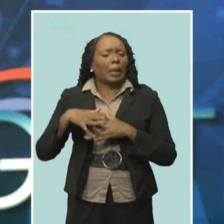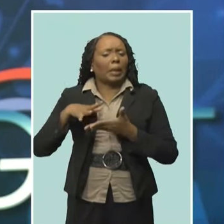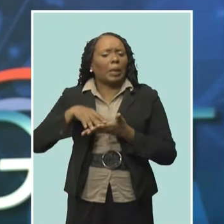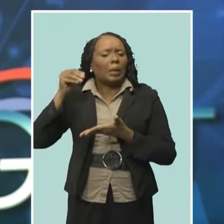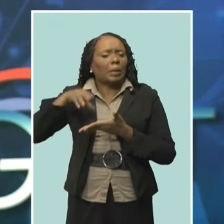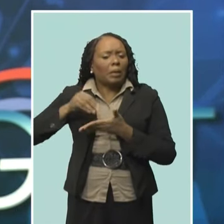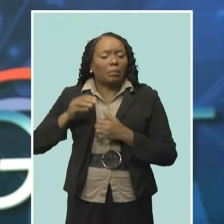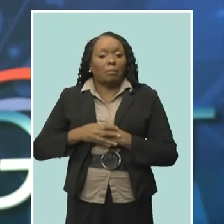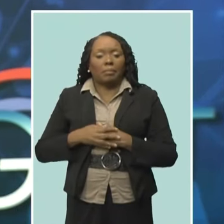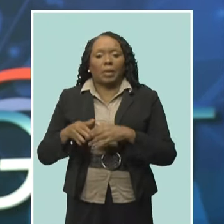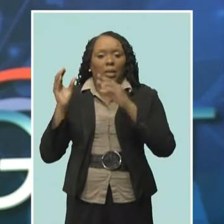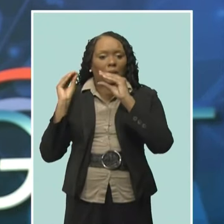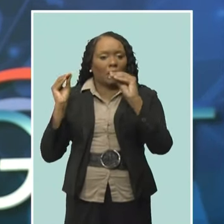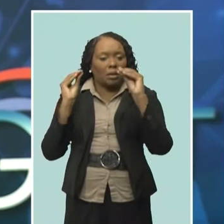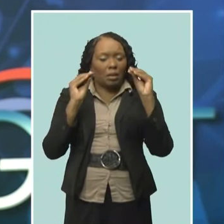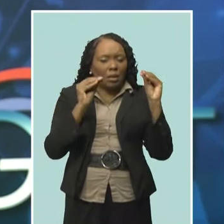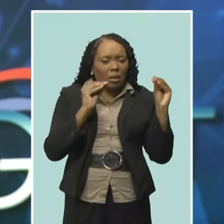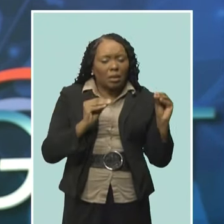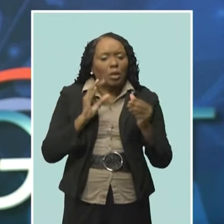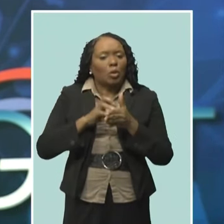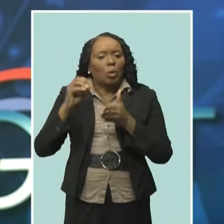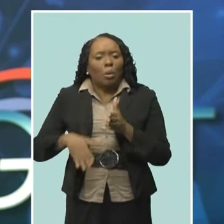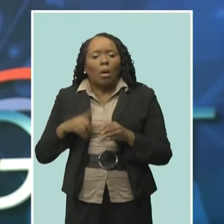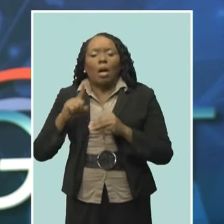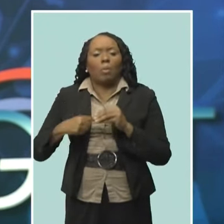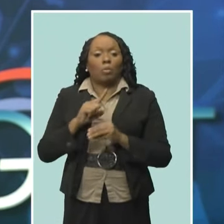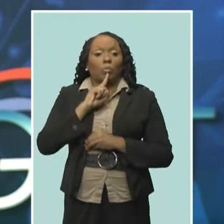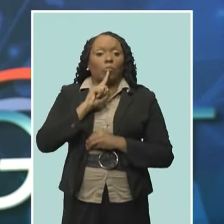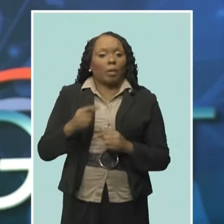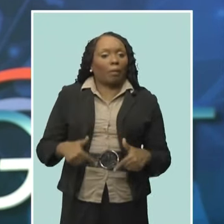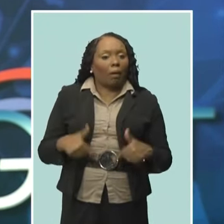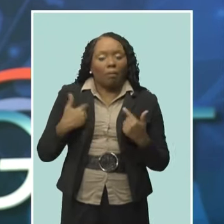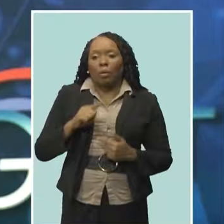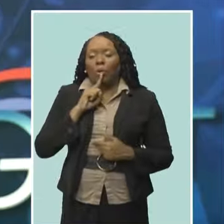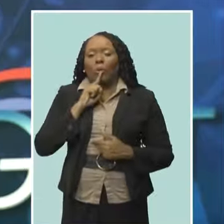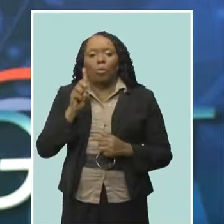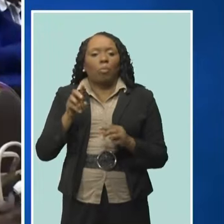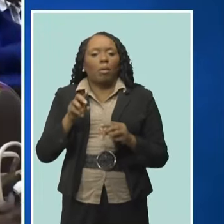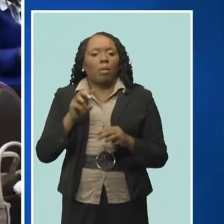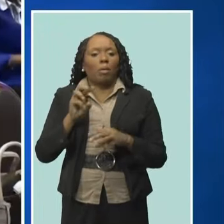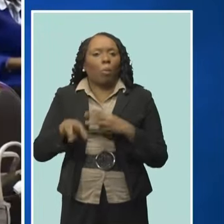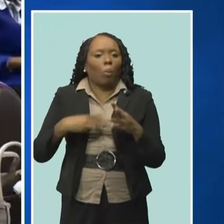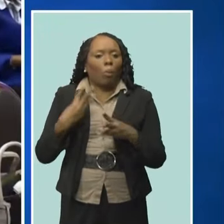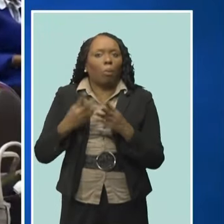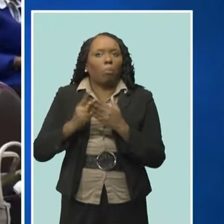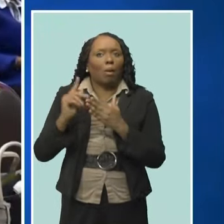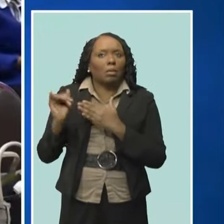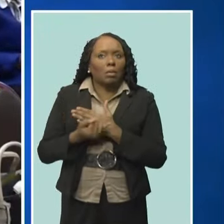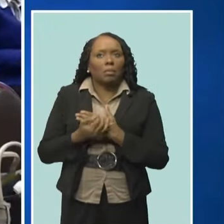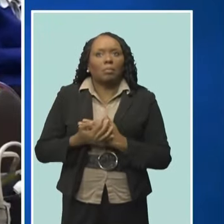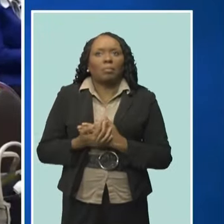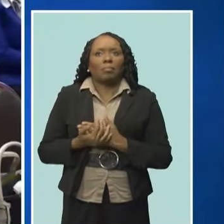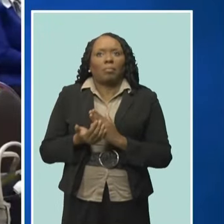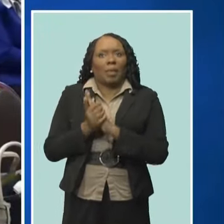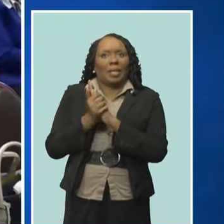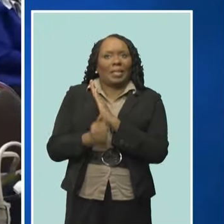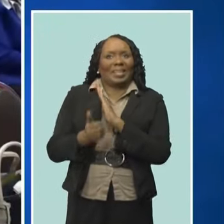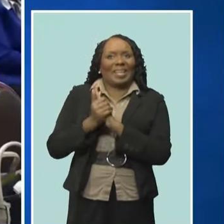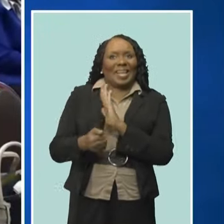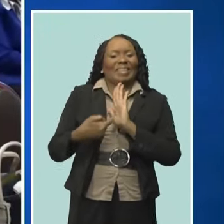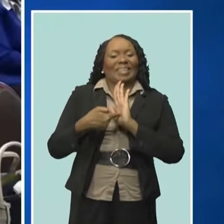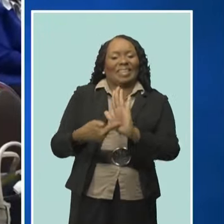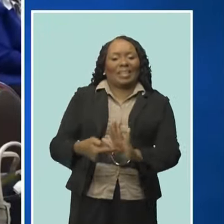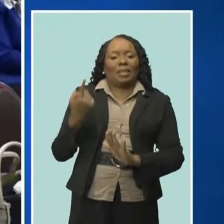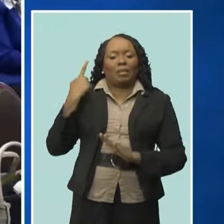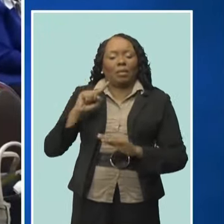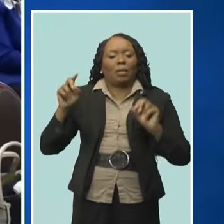engaging in real-world and personally meaningful projects. The skills of some of those students were on show during the finals of